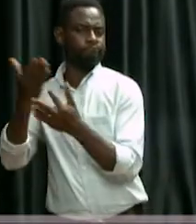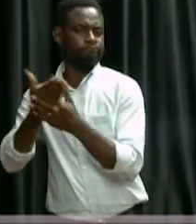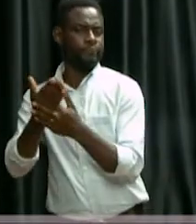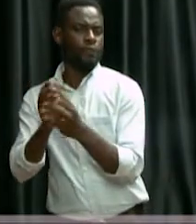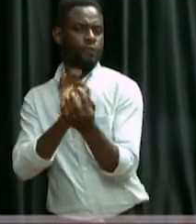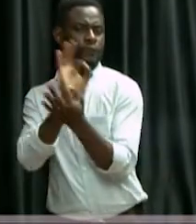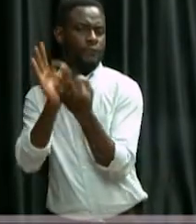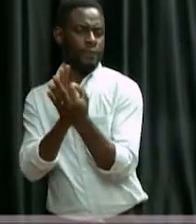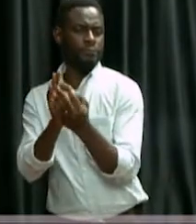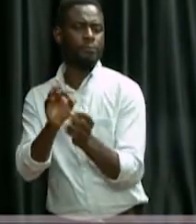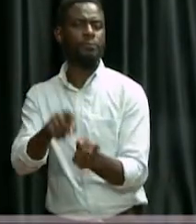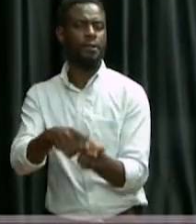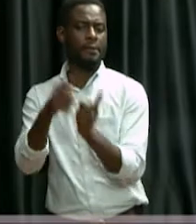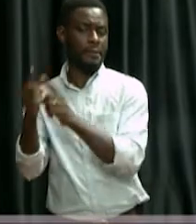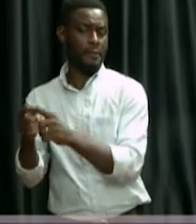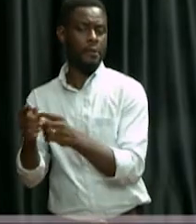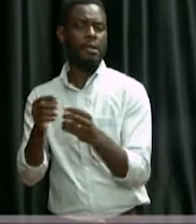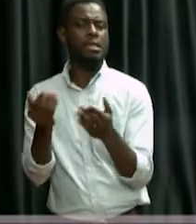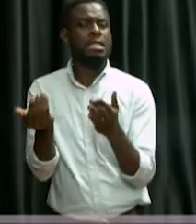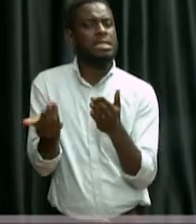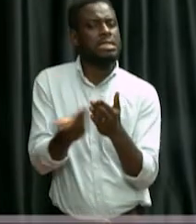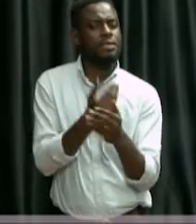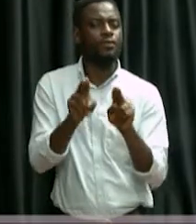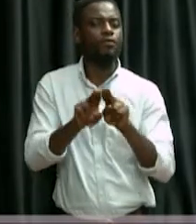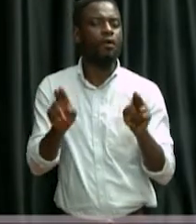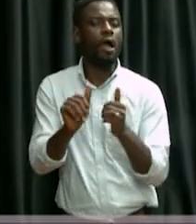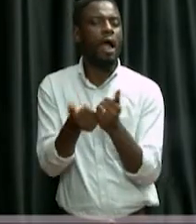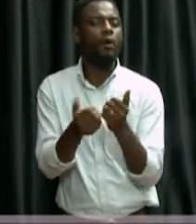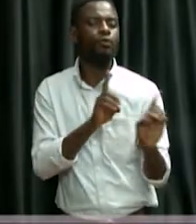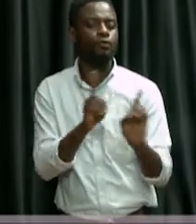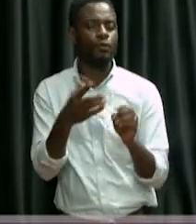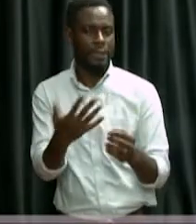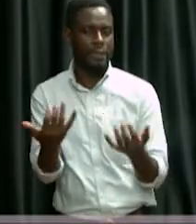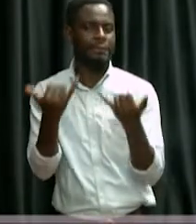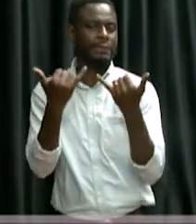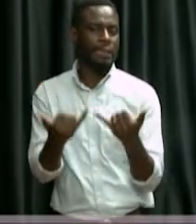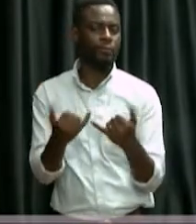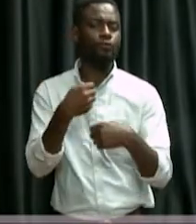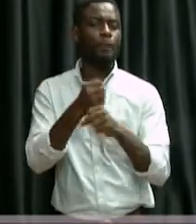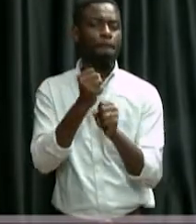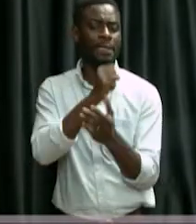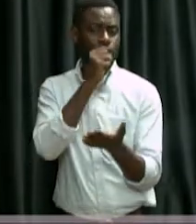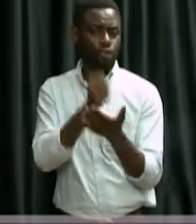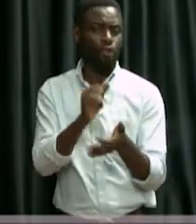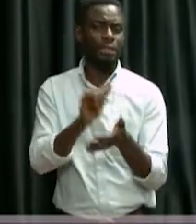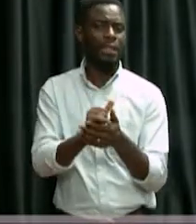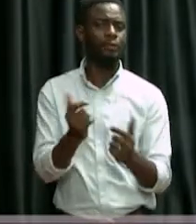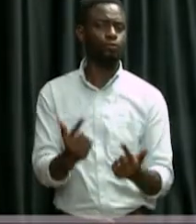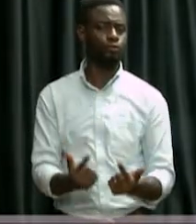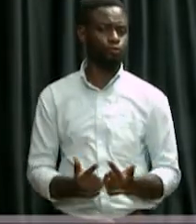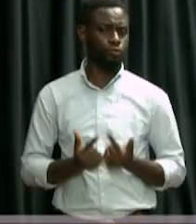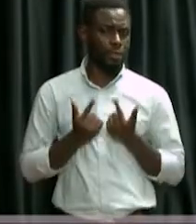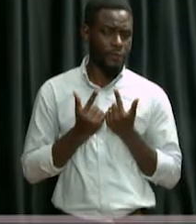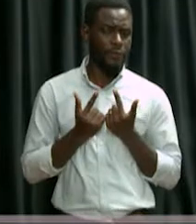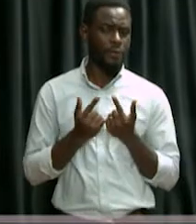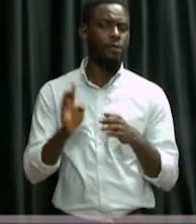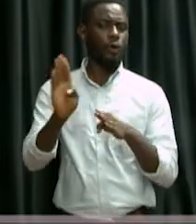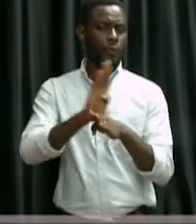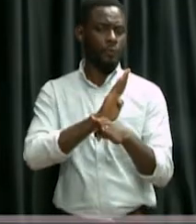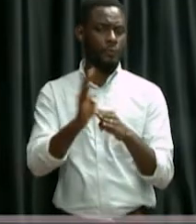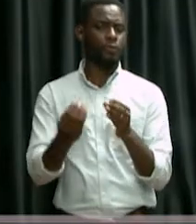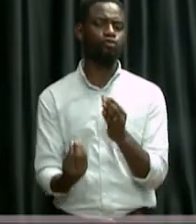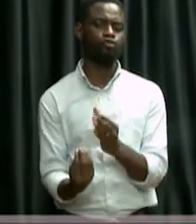important, the new normal, how you are doing things now to ensure that you survive, you thrive, and your business